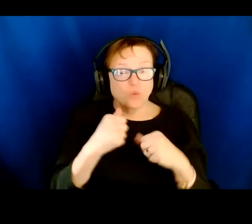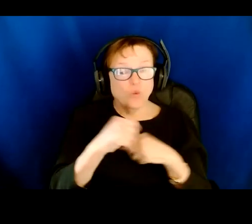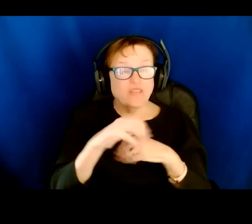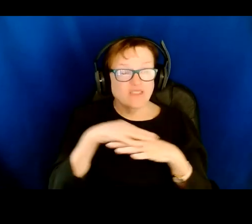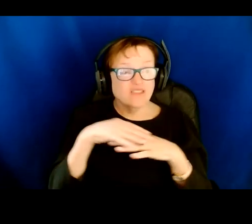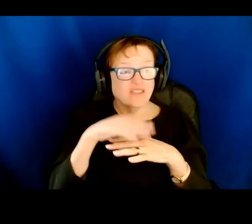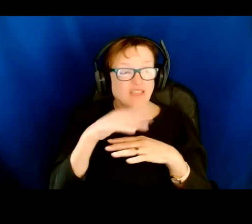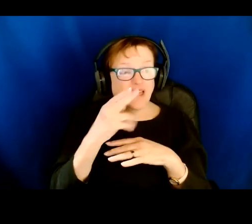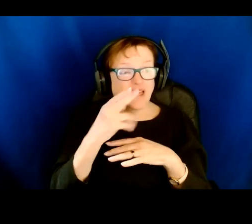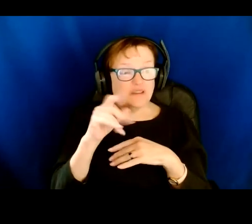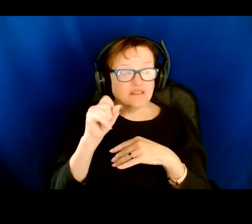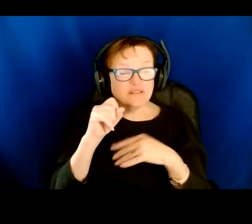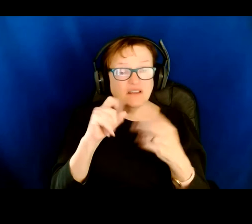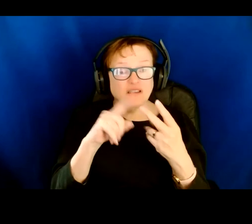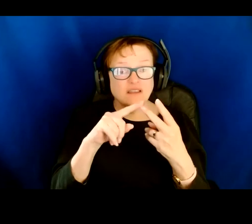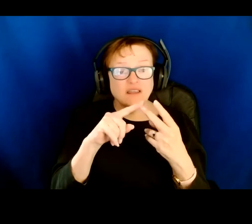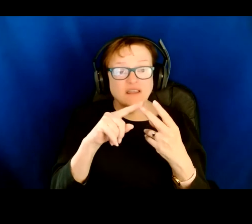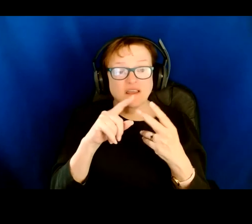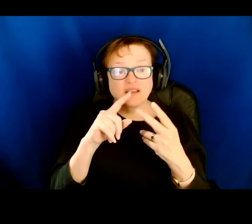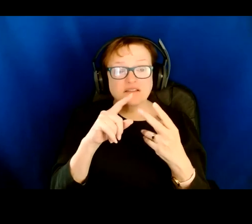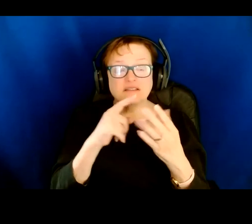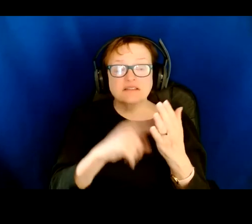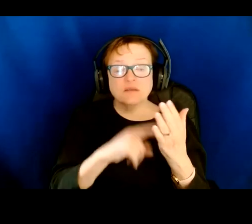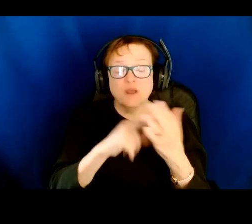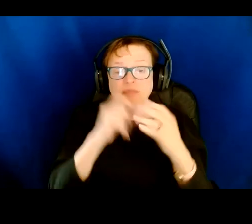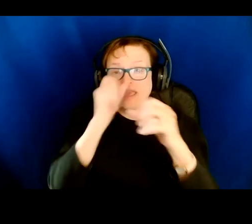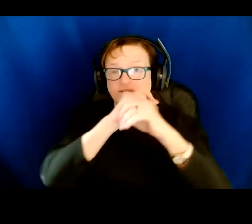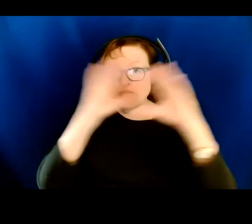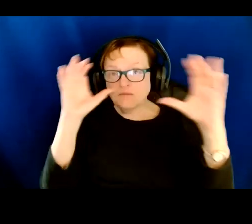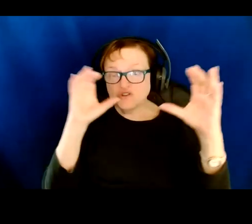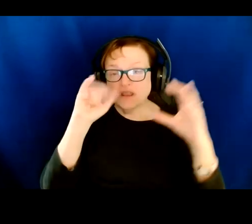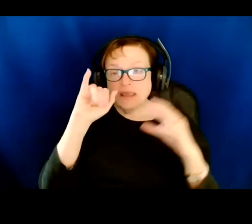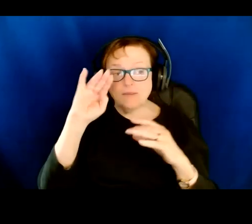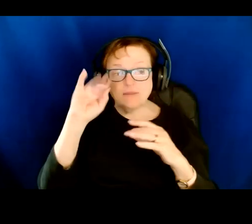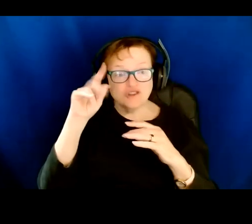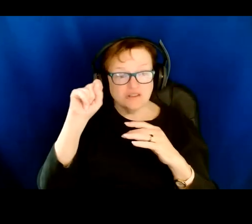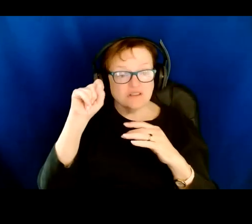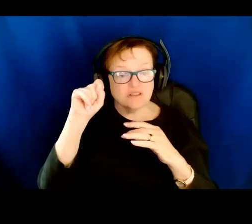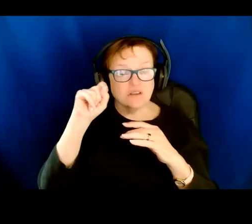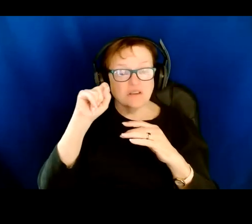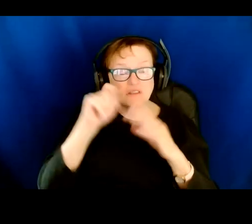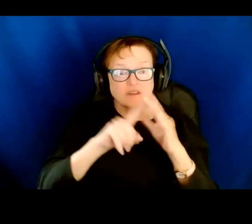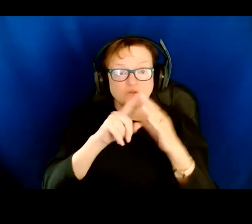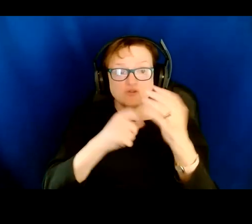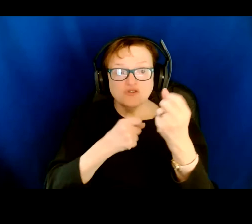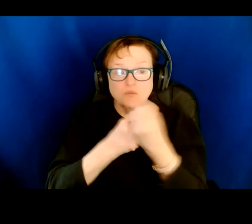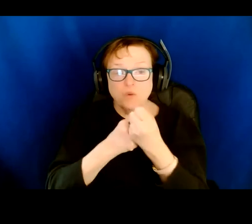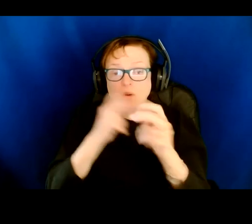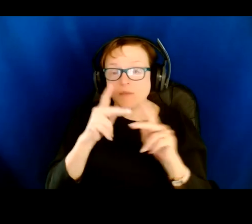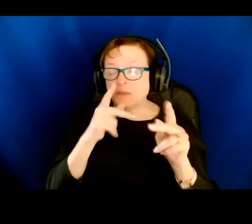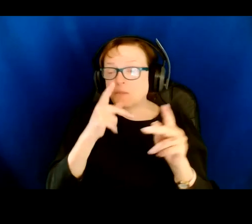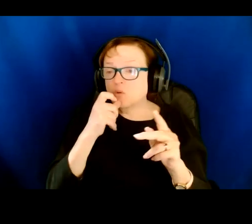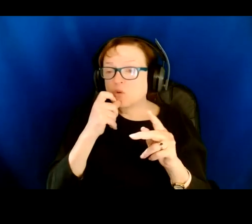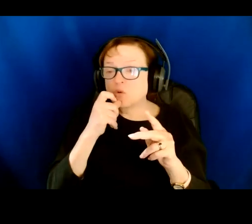pieces to them, they also have sometimes some imagery or images that come up to support, you know, folks who are perhaps in